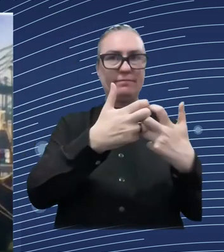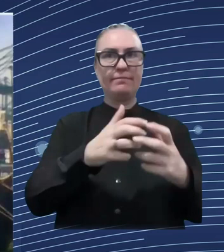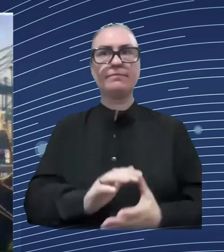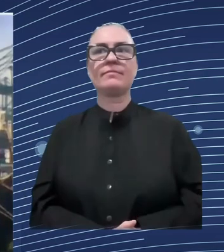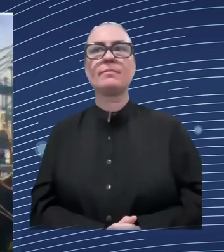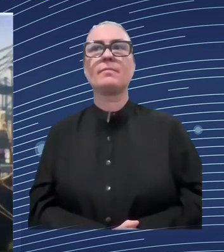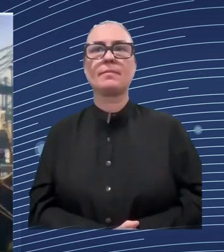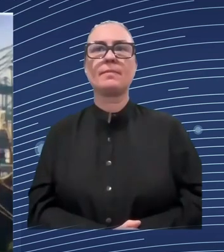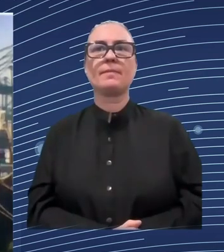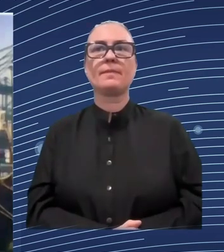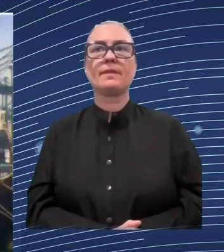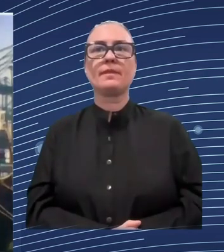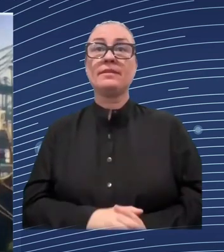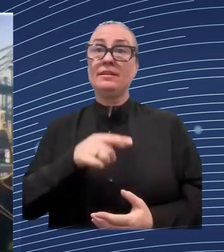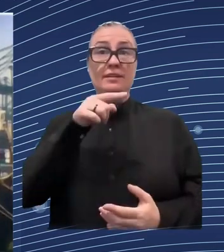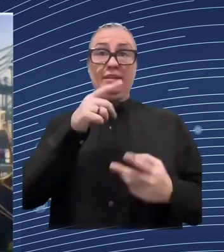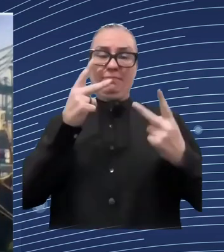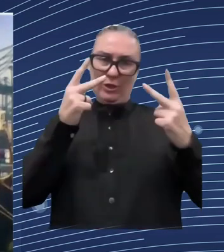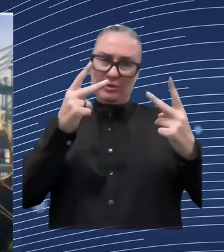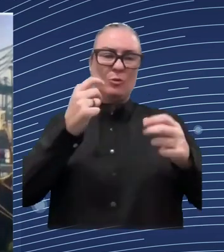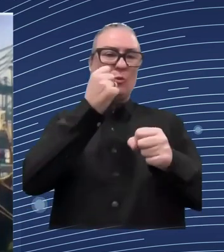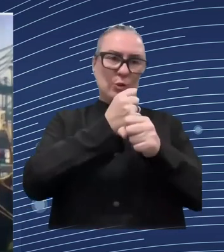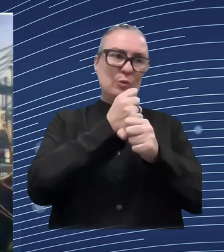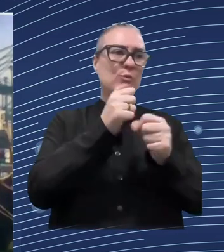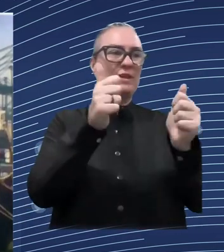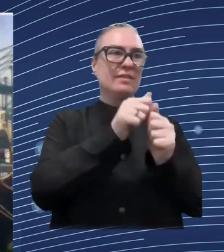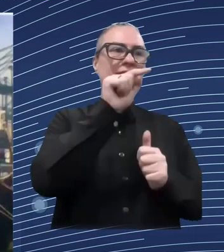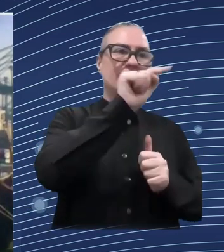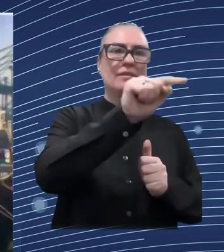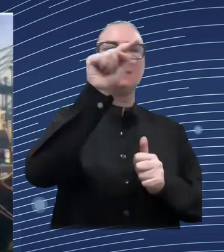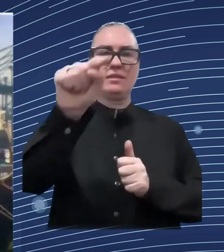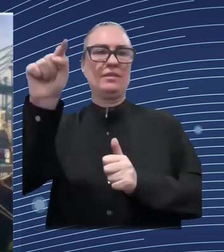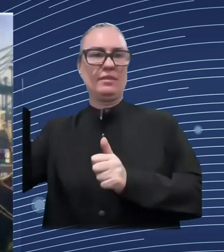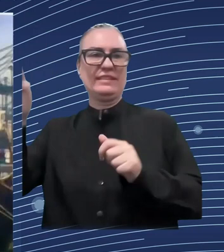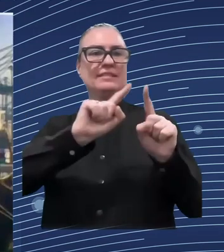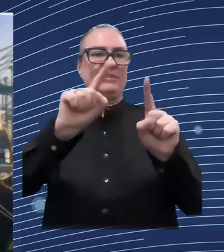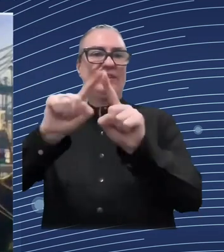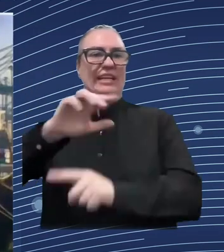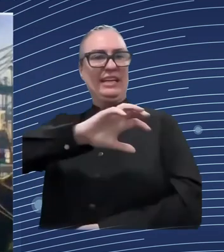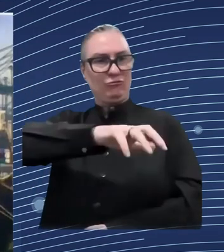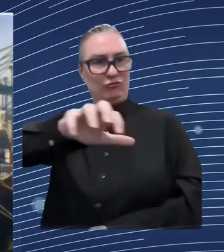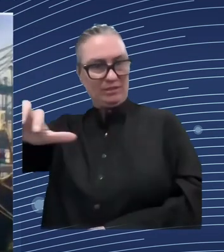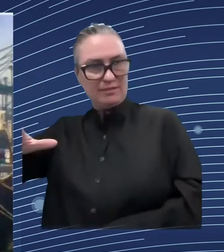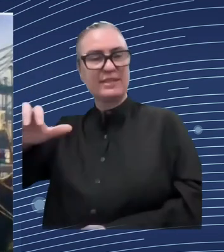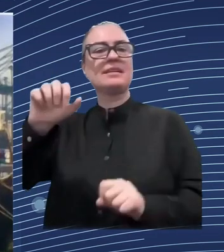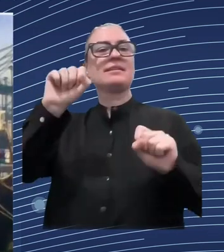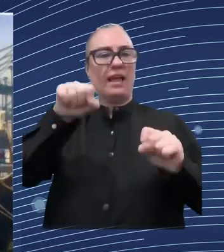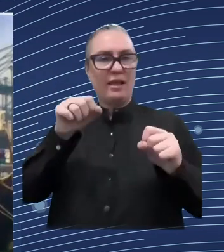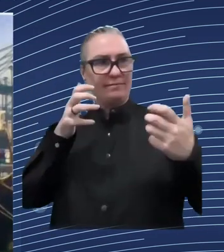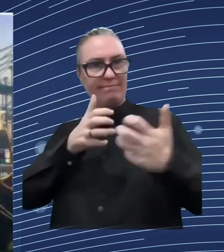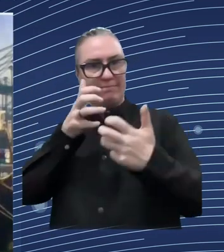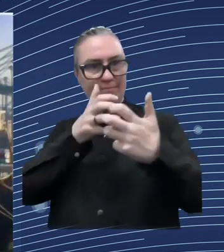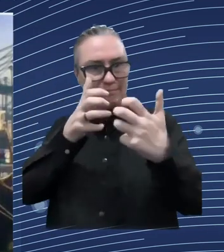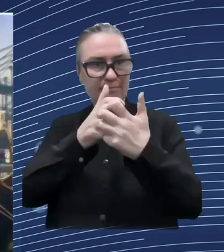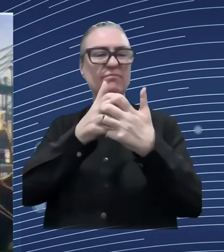look with all these three dimensions all the time the elements of labor market skills education so coming then to your